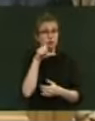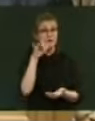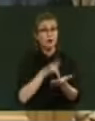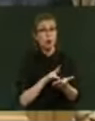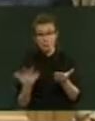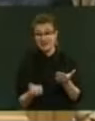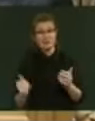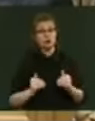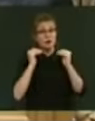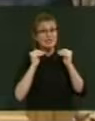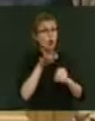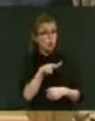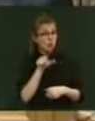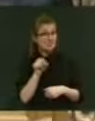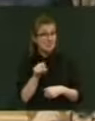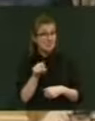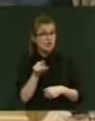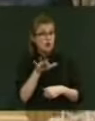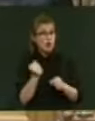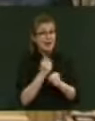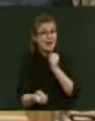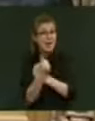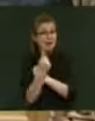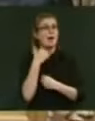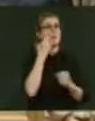The Māori Party did it, with some help from National.